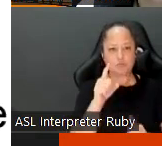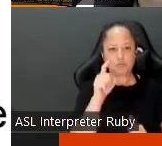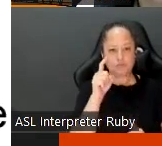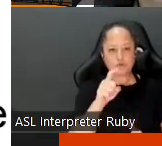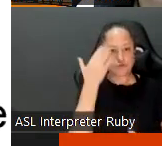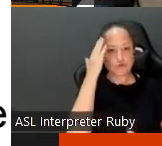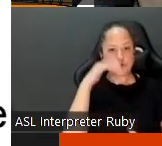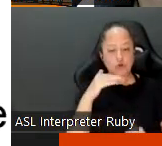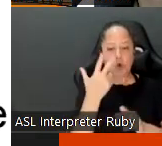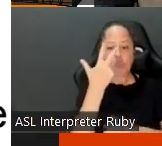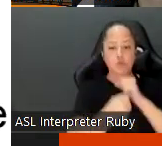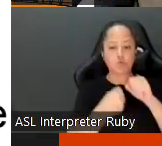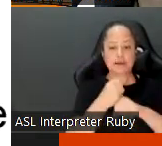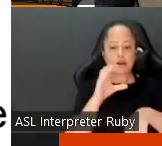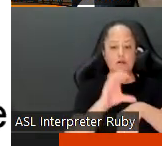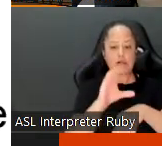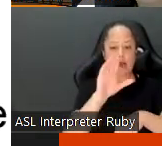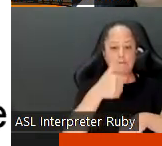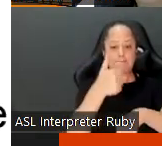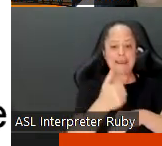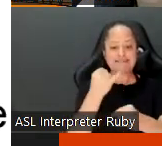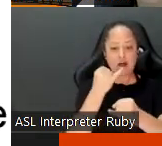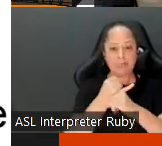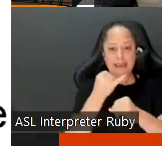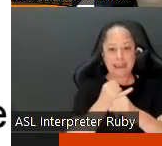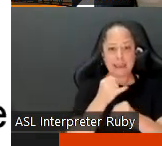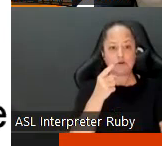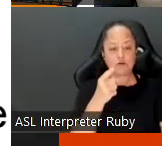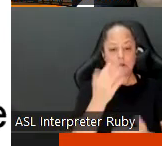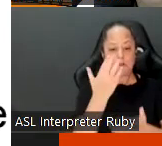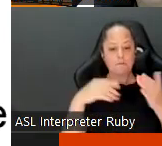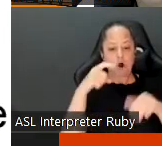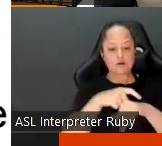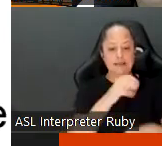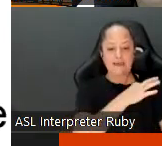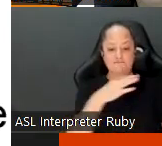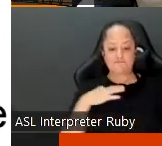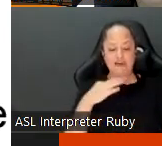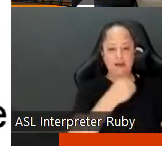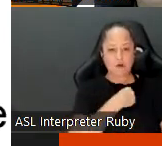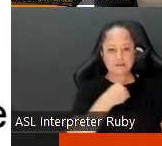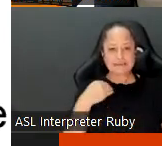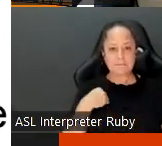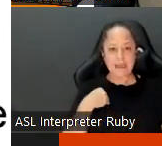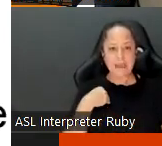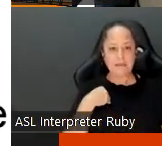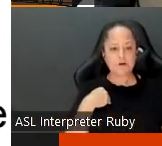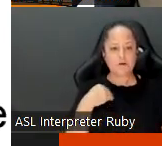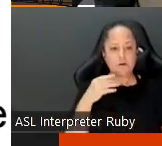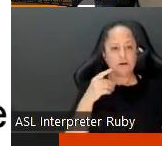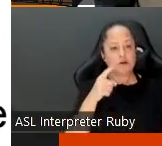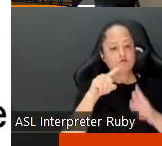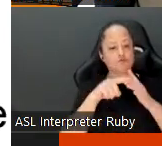that three-year clock is based on the campus so if you are a part-time faculty member that uh hypothetically